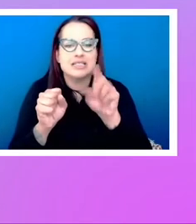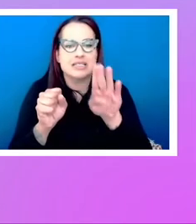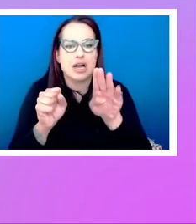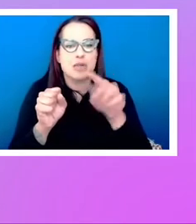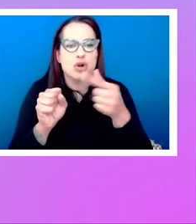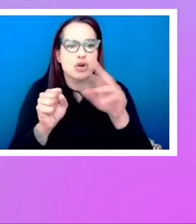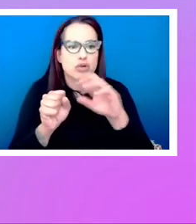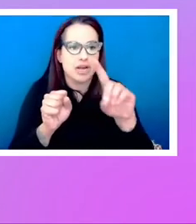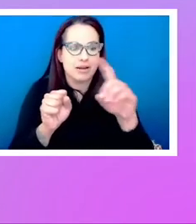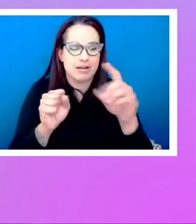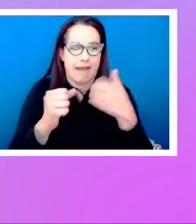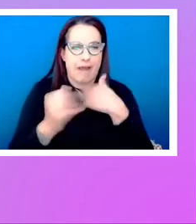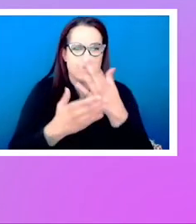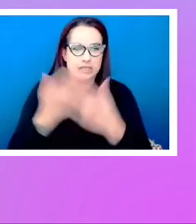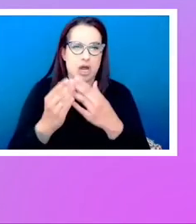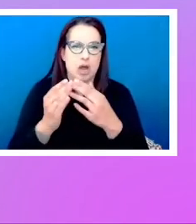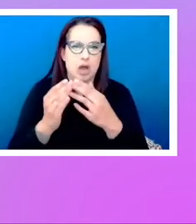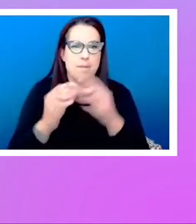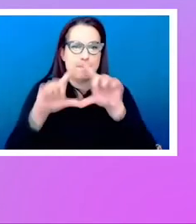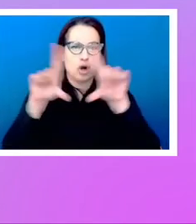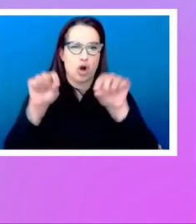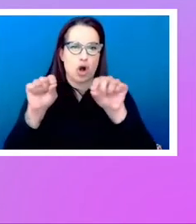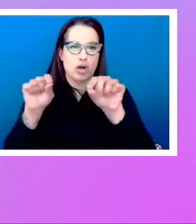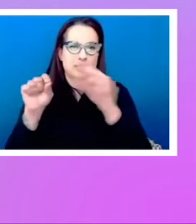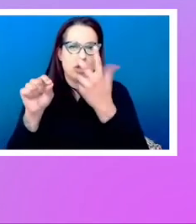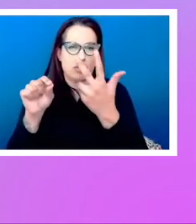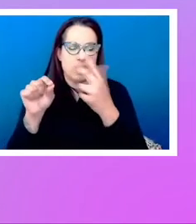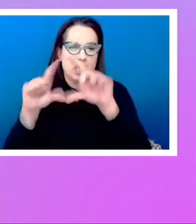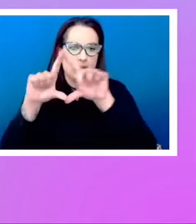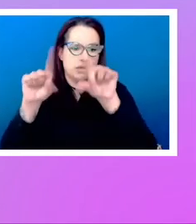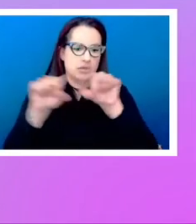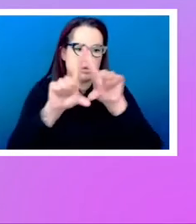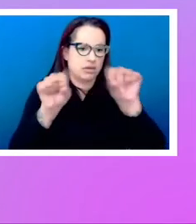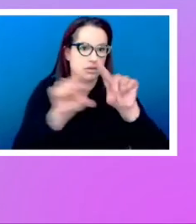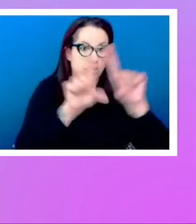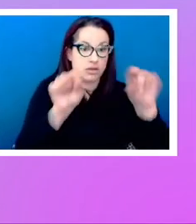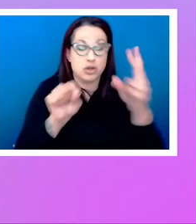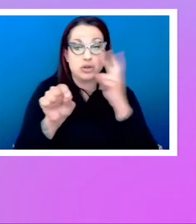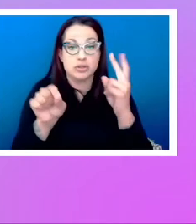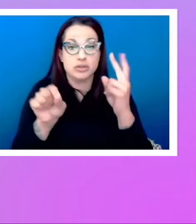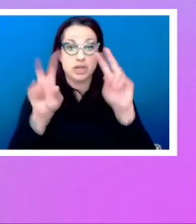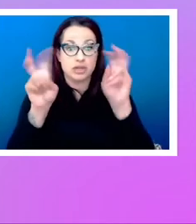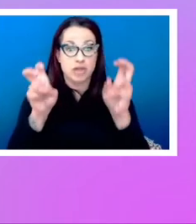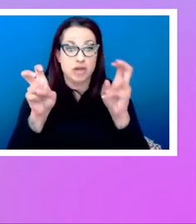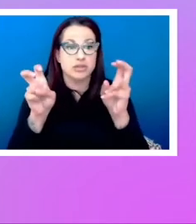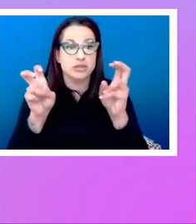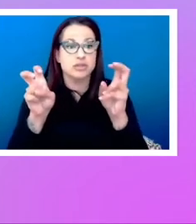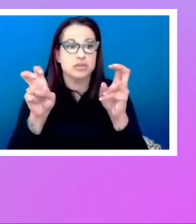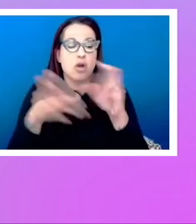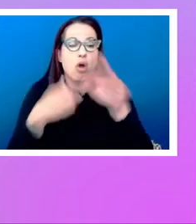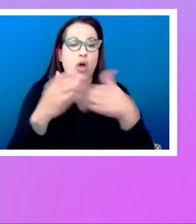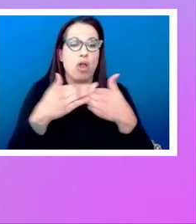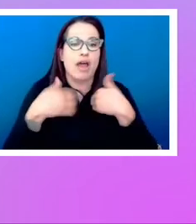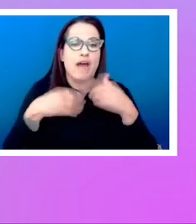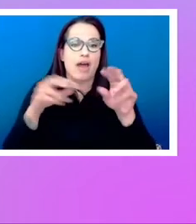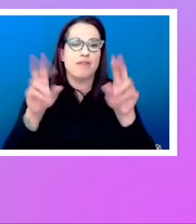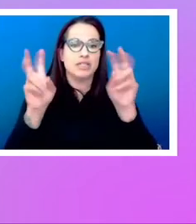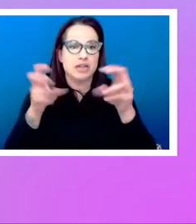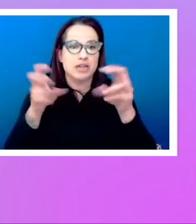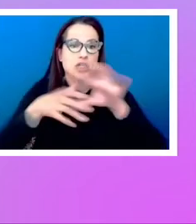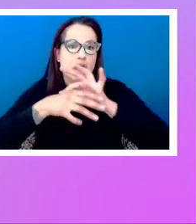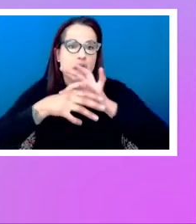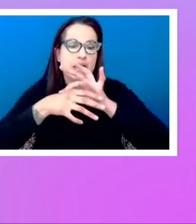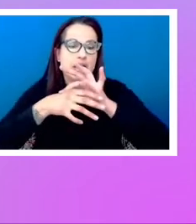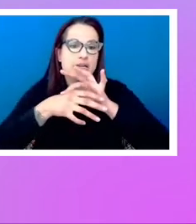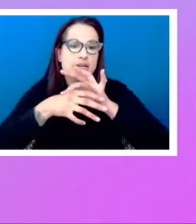got some cards, there's sort of three cards. And if you look at the titles, they've all got titles and content and then